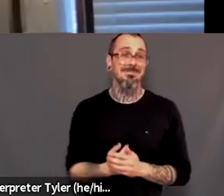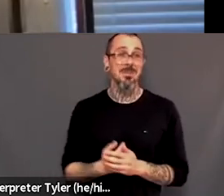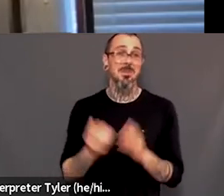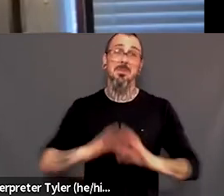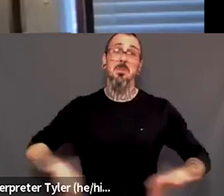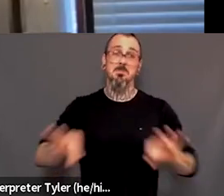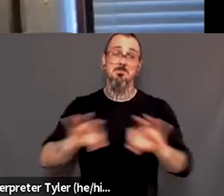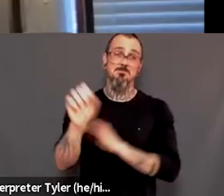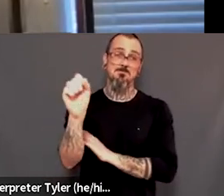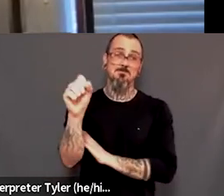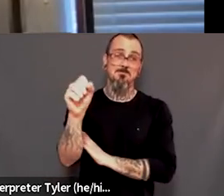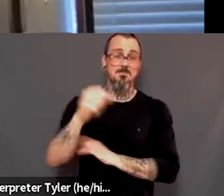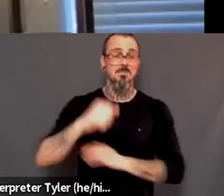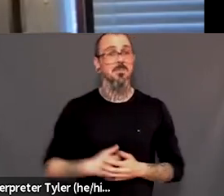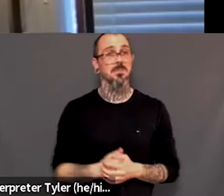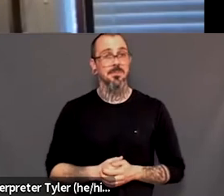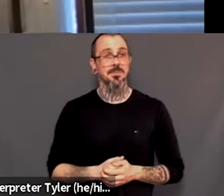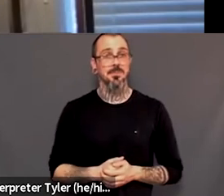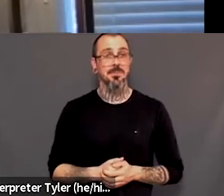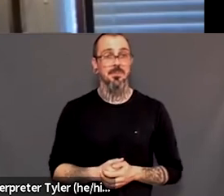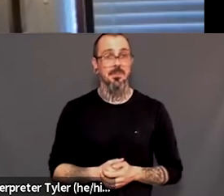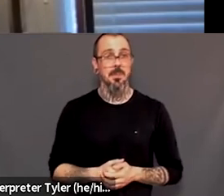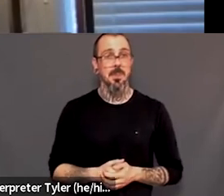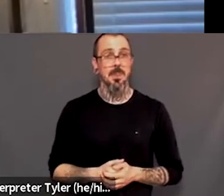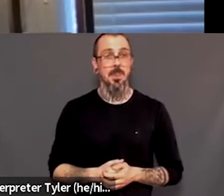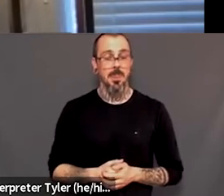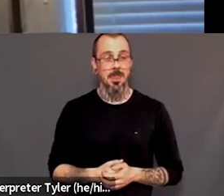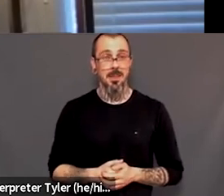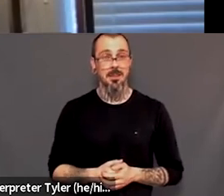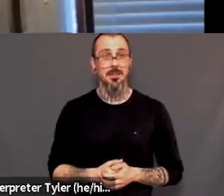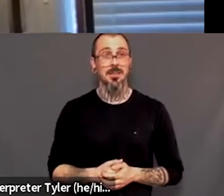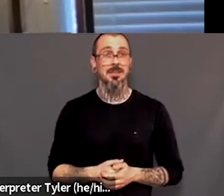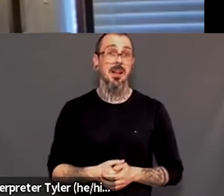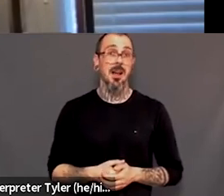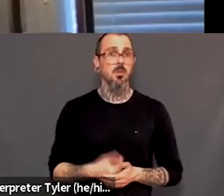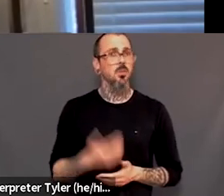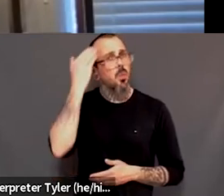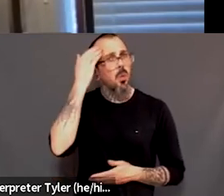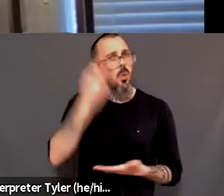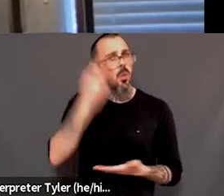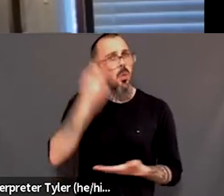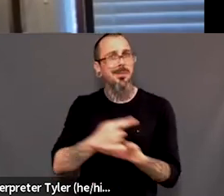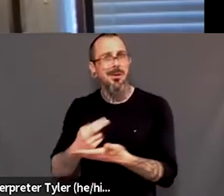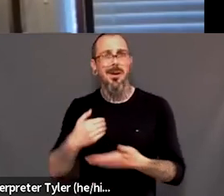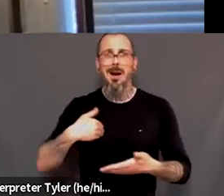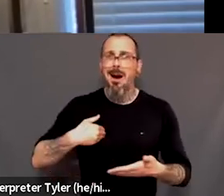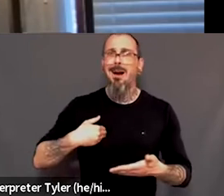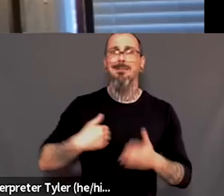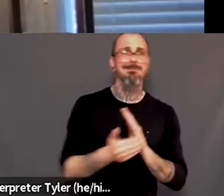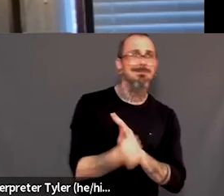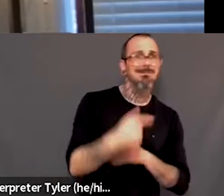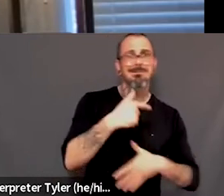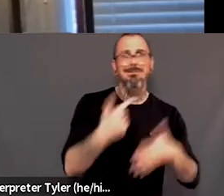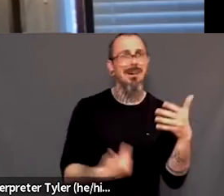develops those life skills to be able to do that. And I think it's up to us